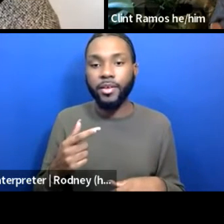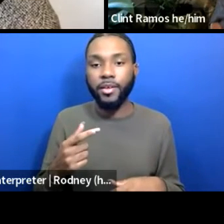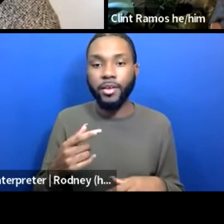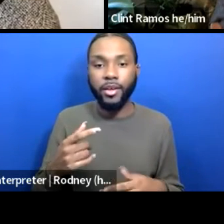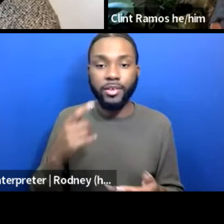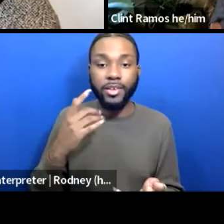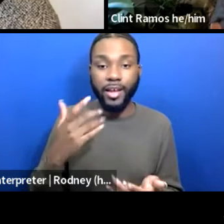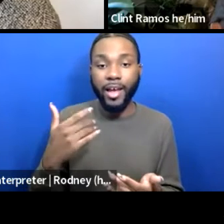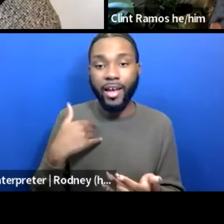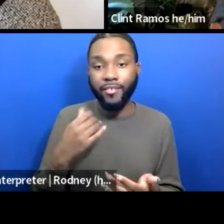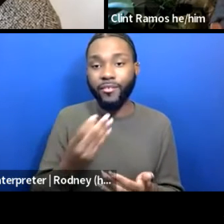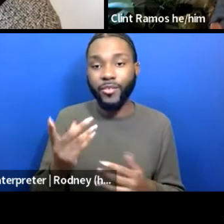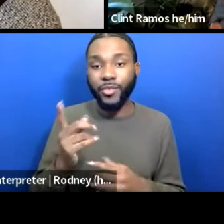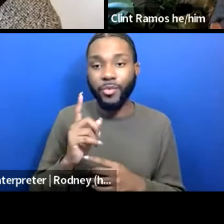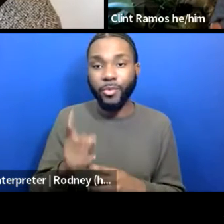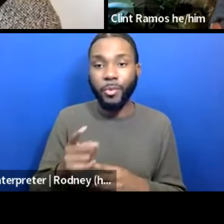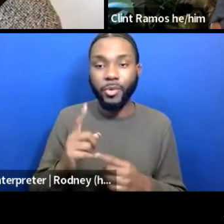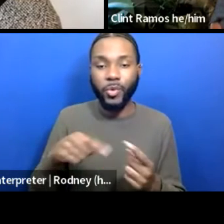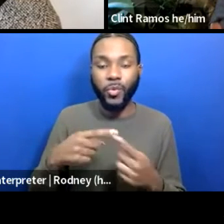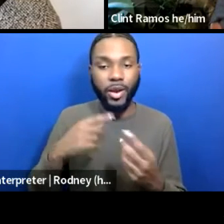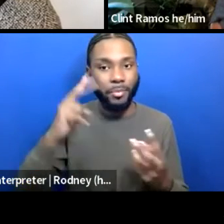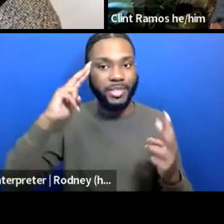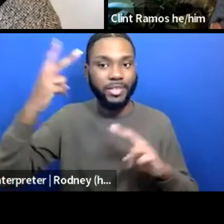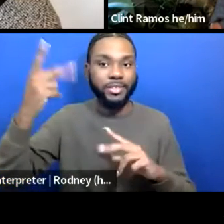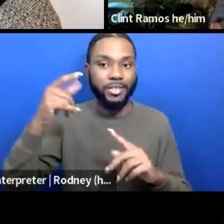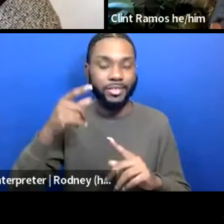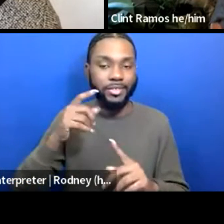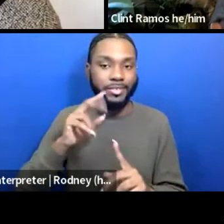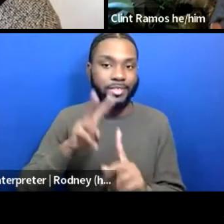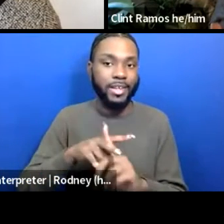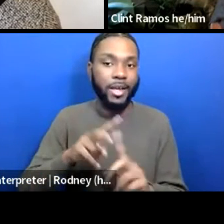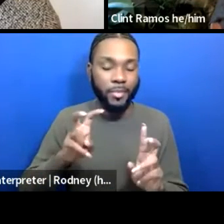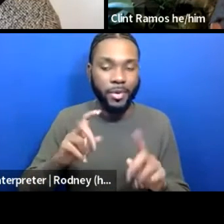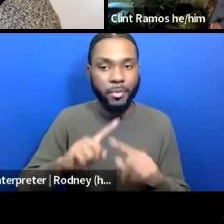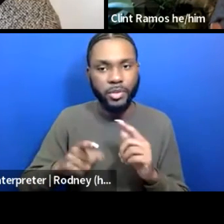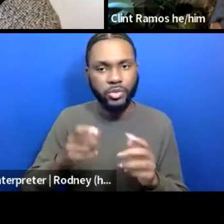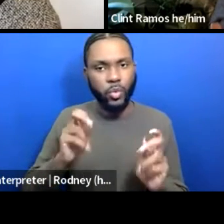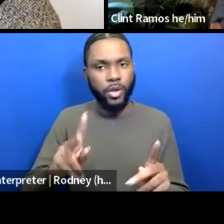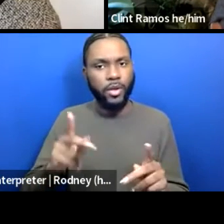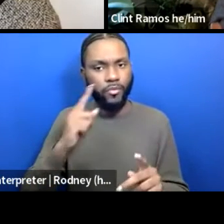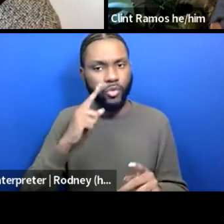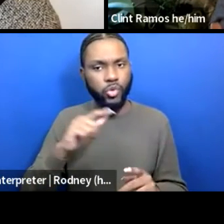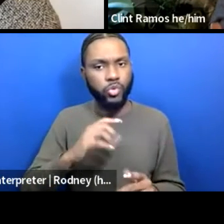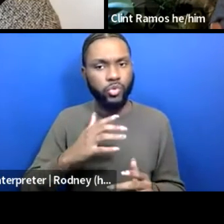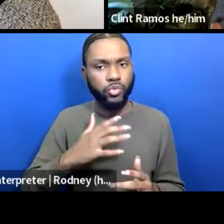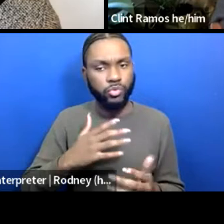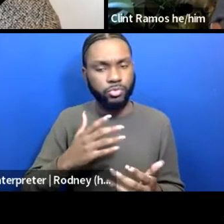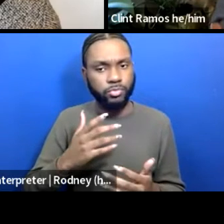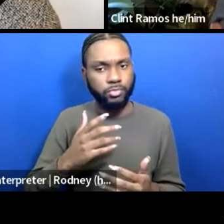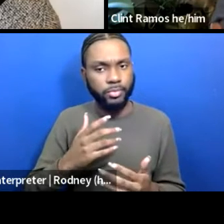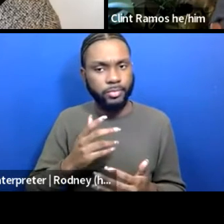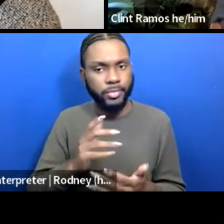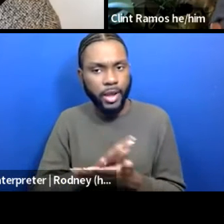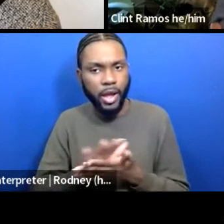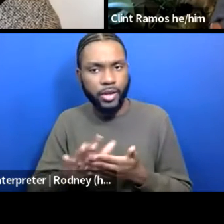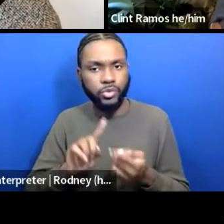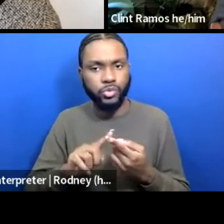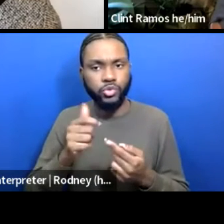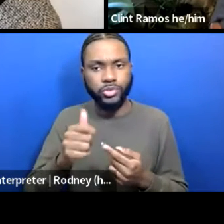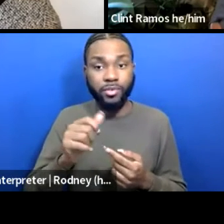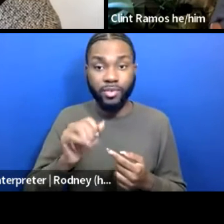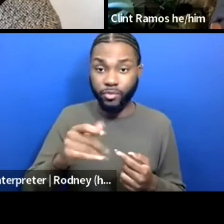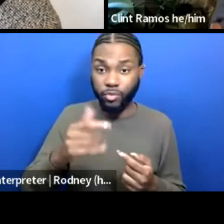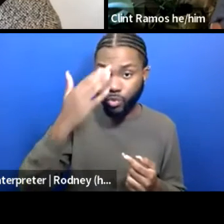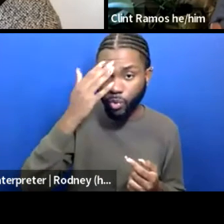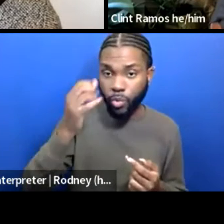assignment story that I will share, confession, where it's okay to be kind to yourself that you did not know or do not know.